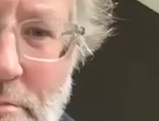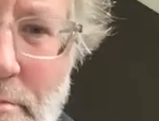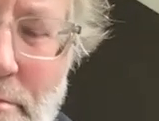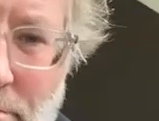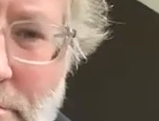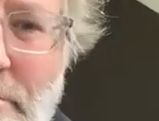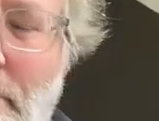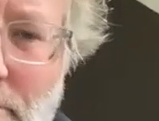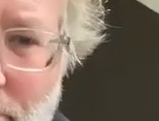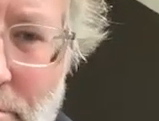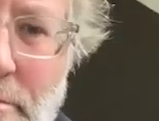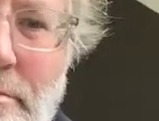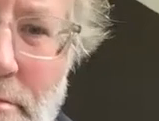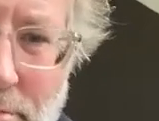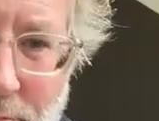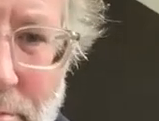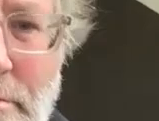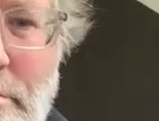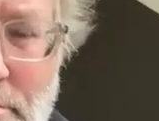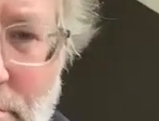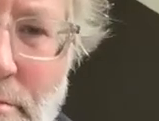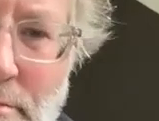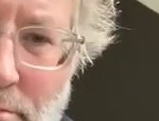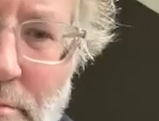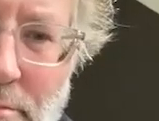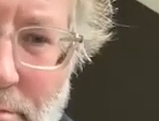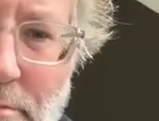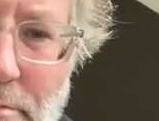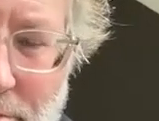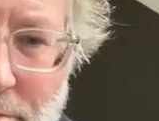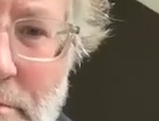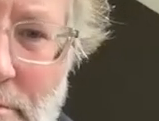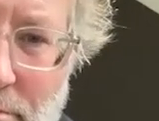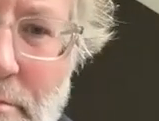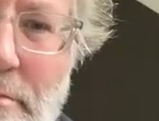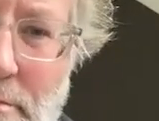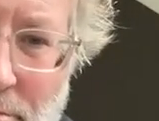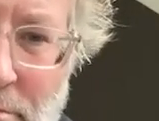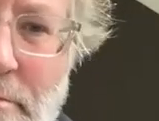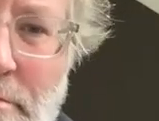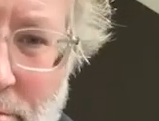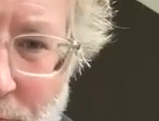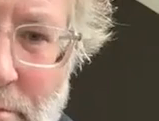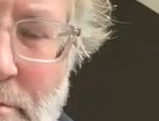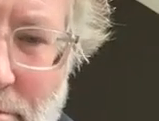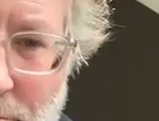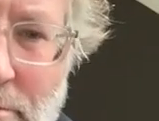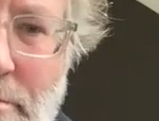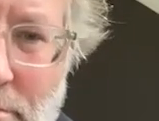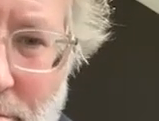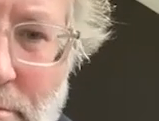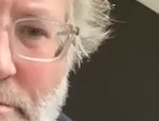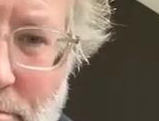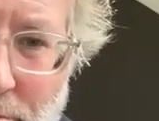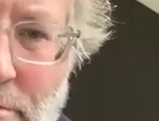kind of you know down to the ground work um that that can allow you to actually speak about climate change it's so much more impactful